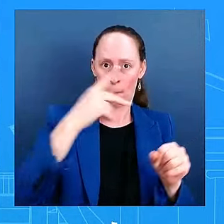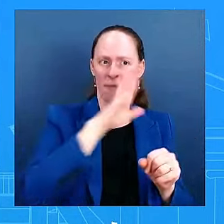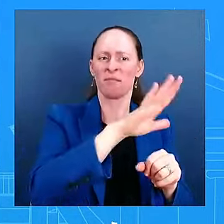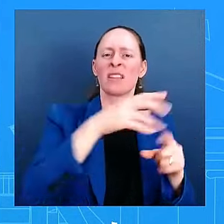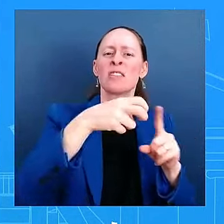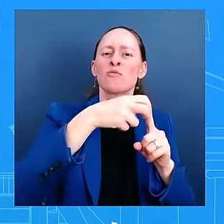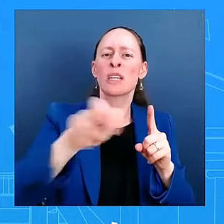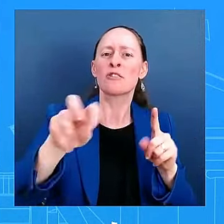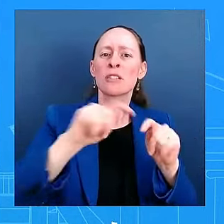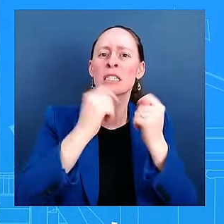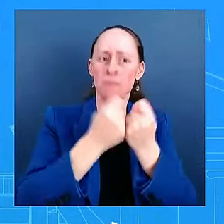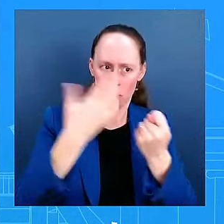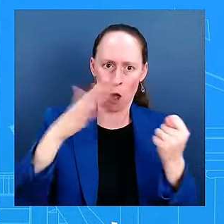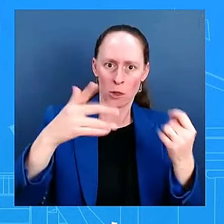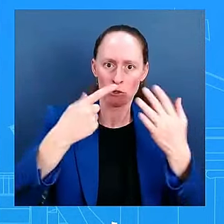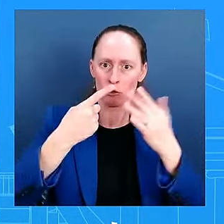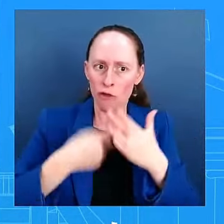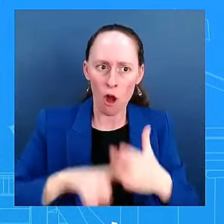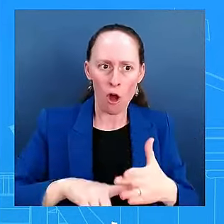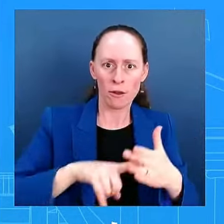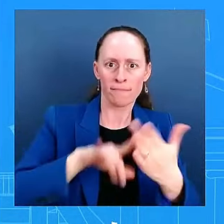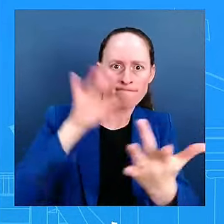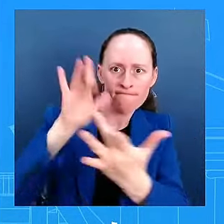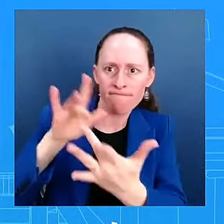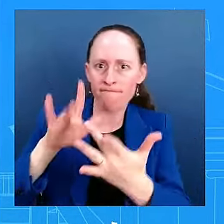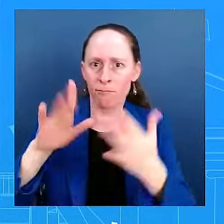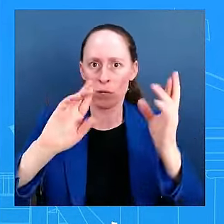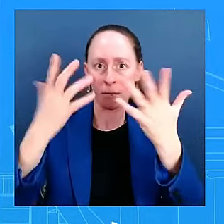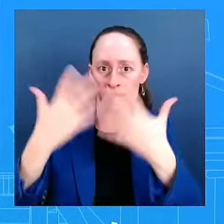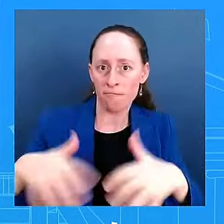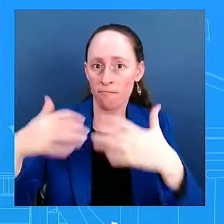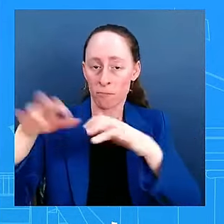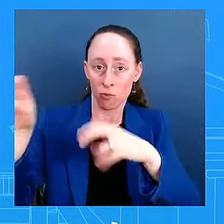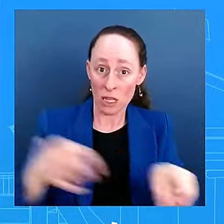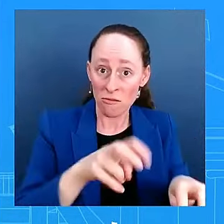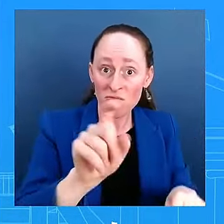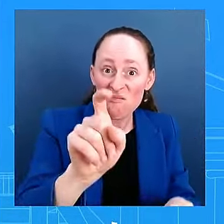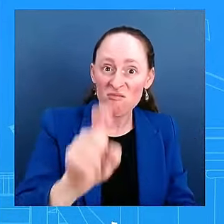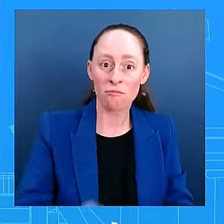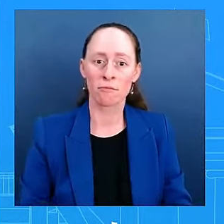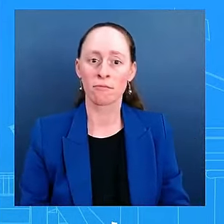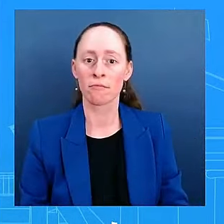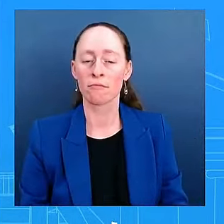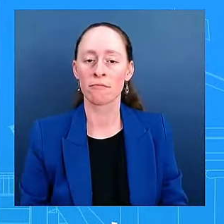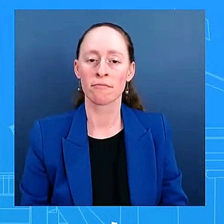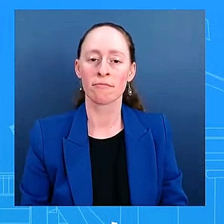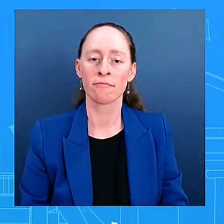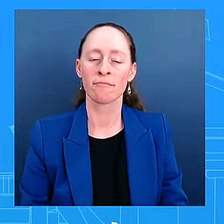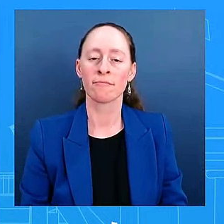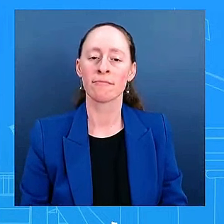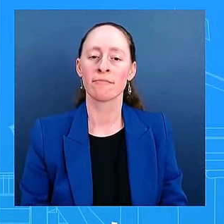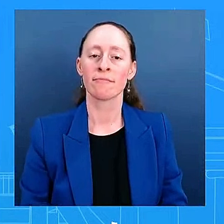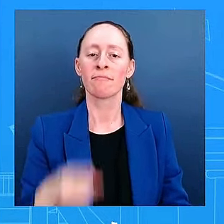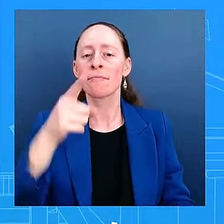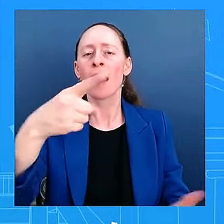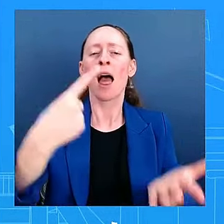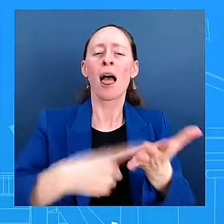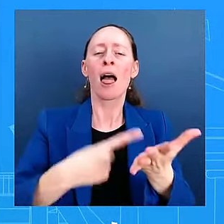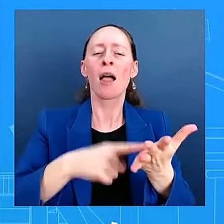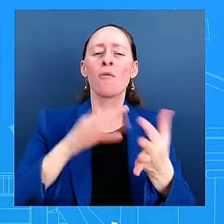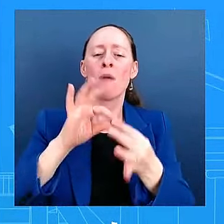to transition? So if you're talking about the MOUs that the transition teams need to sign,